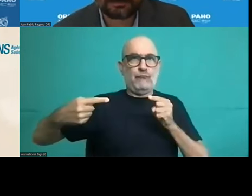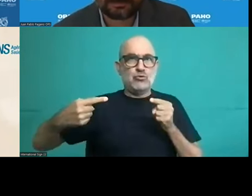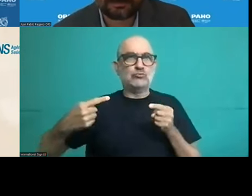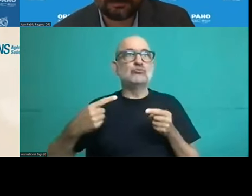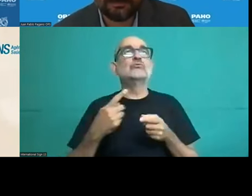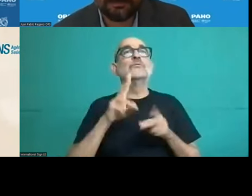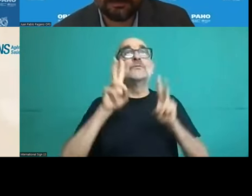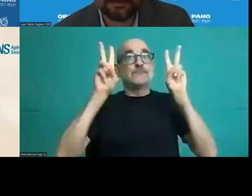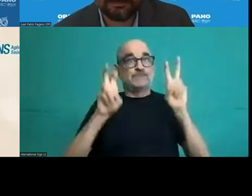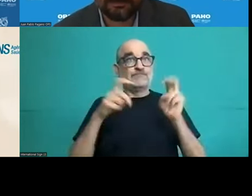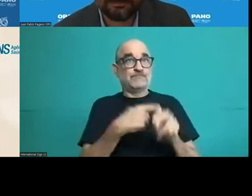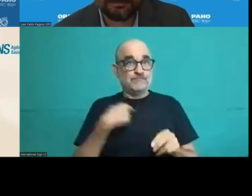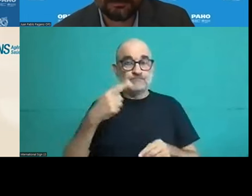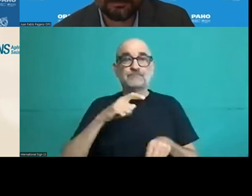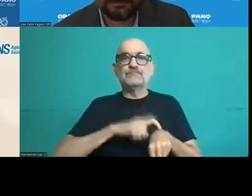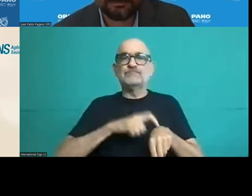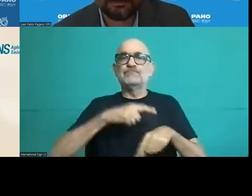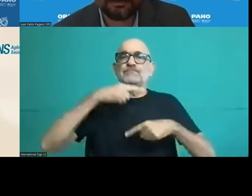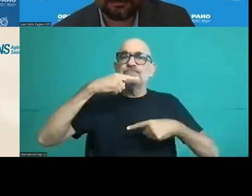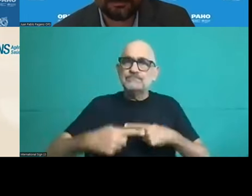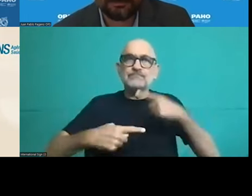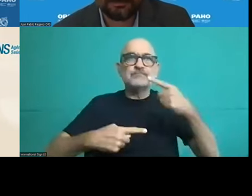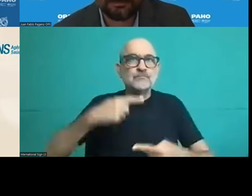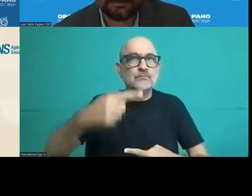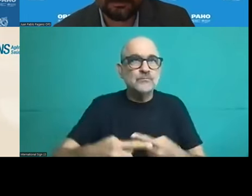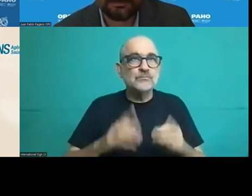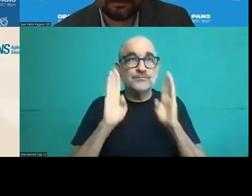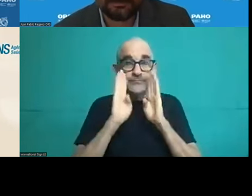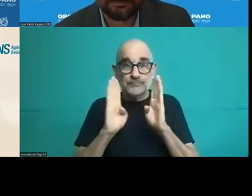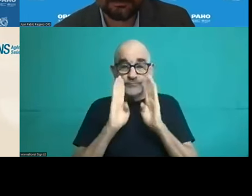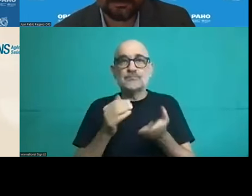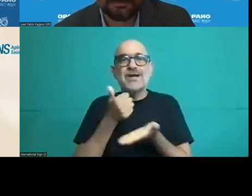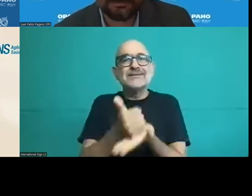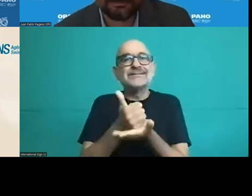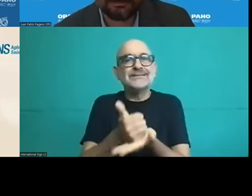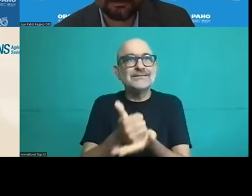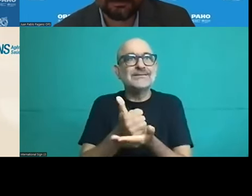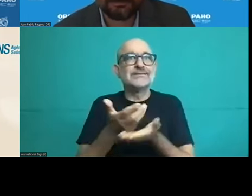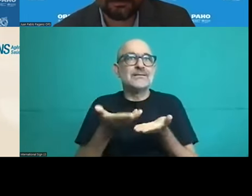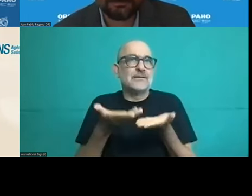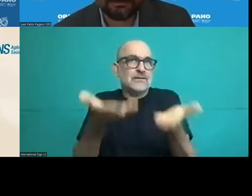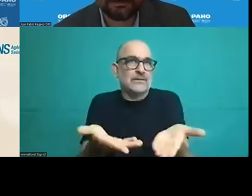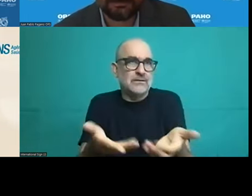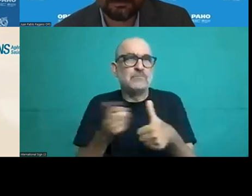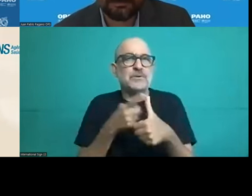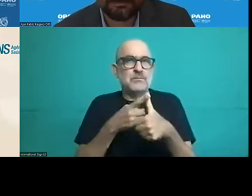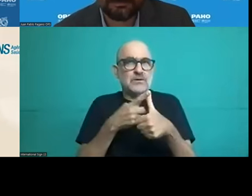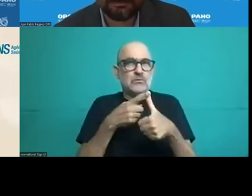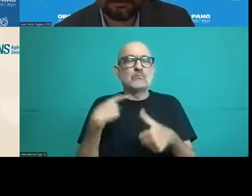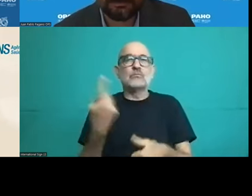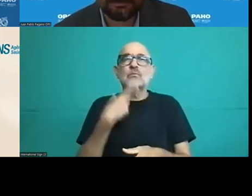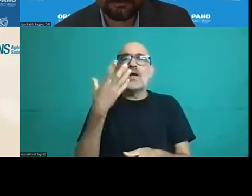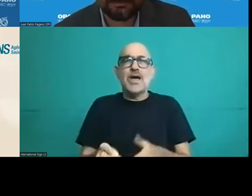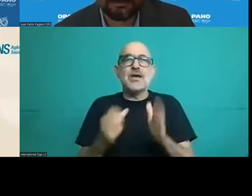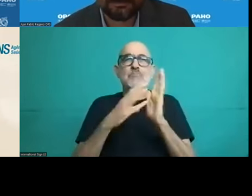what is being done when we look at the type of assistance that is being given we still have